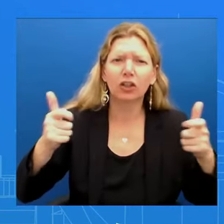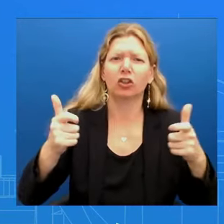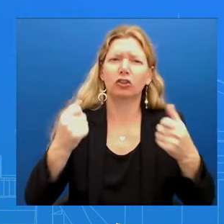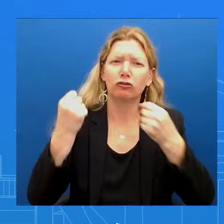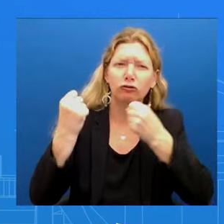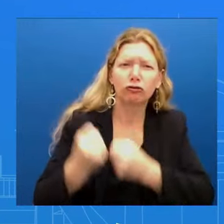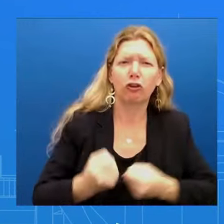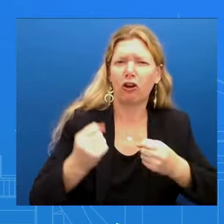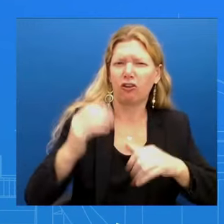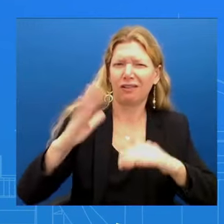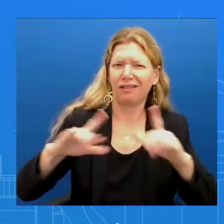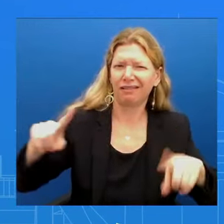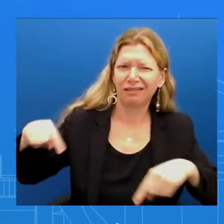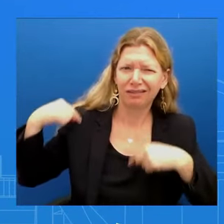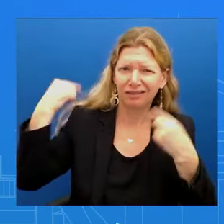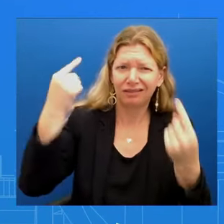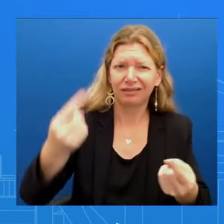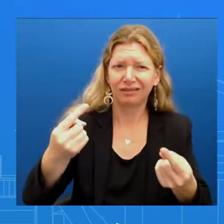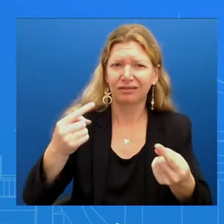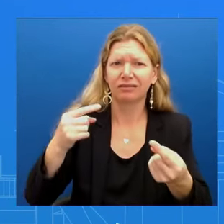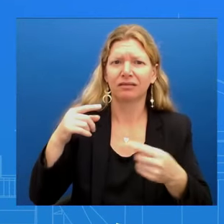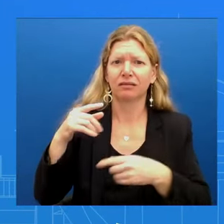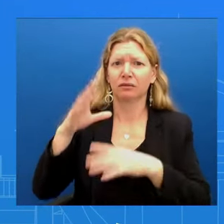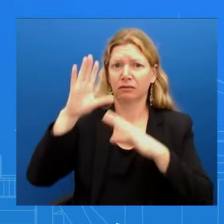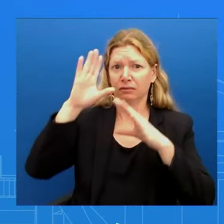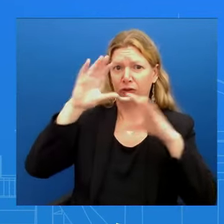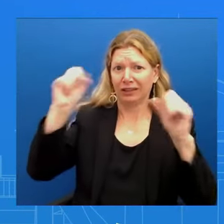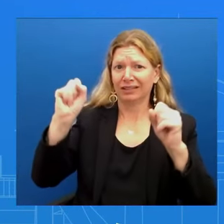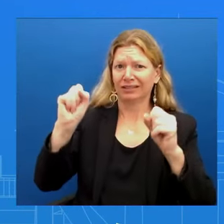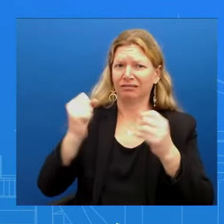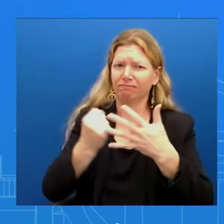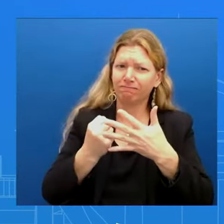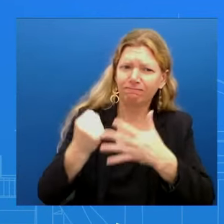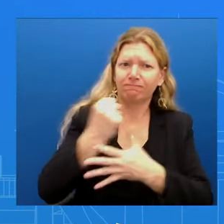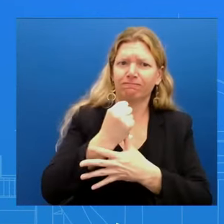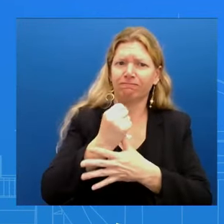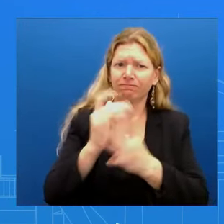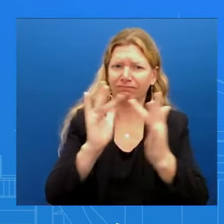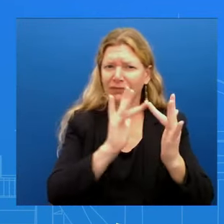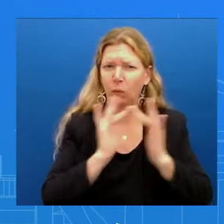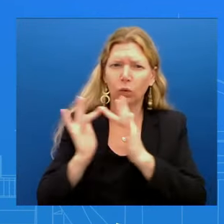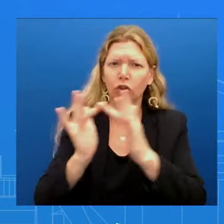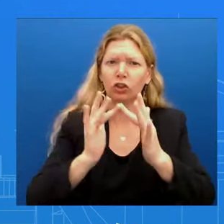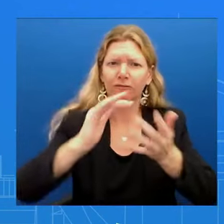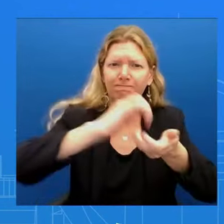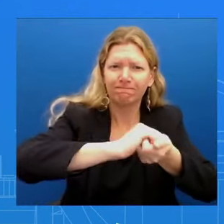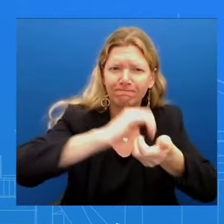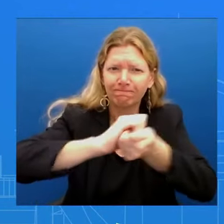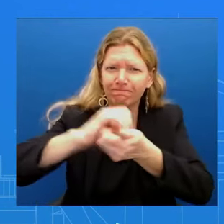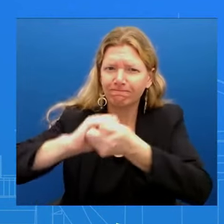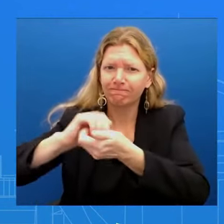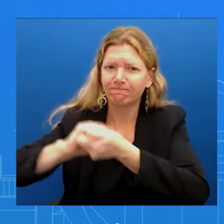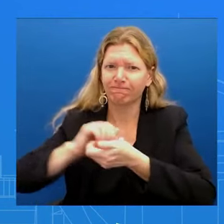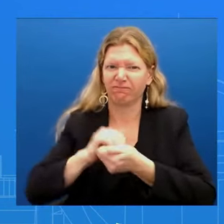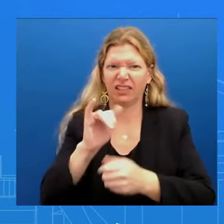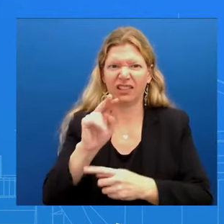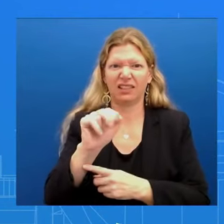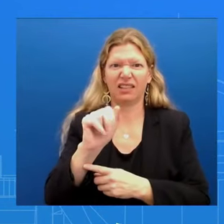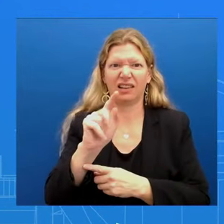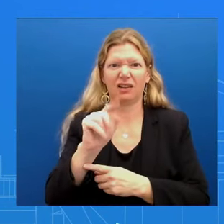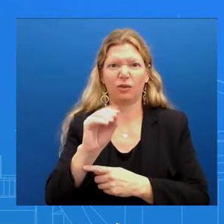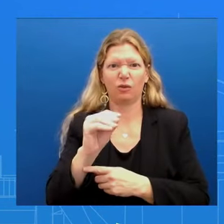is right at the forefront of that when it comes to the security environment on the continent of Europe And that's what